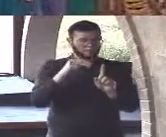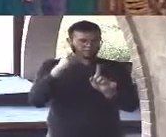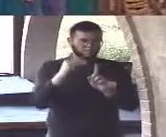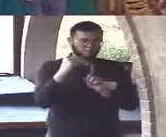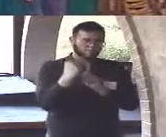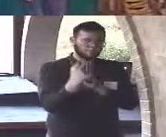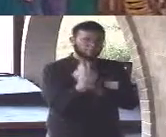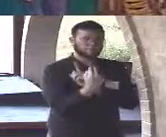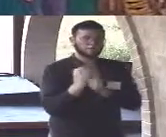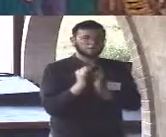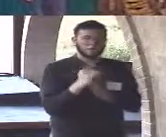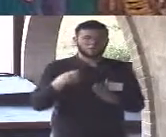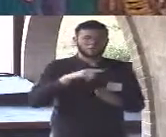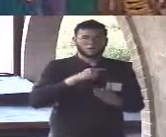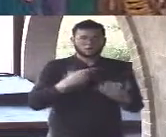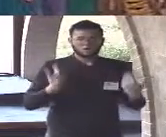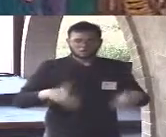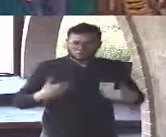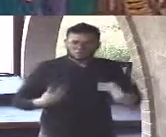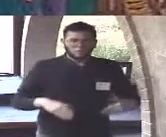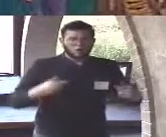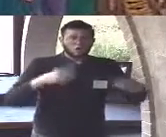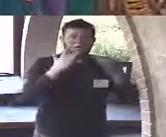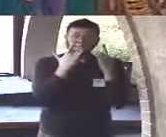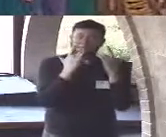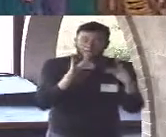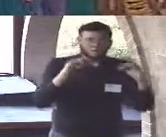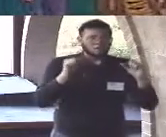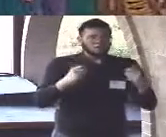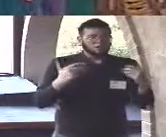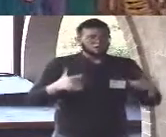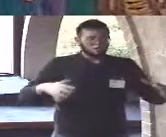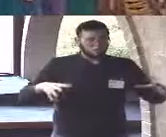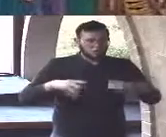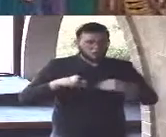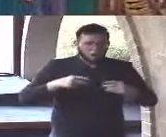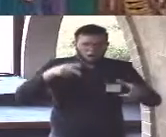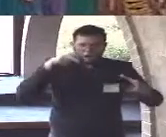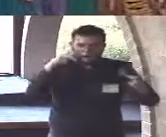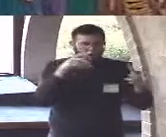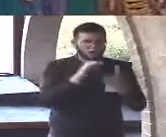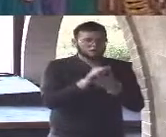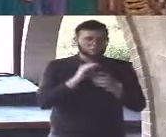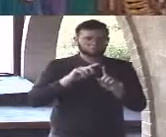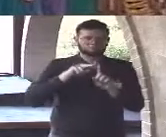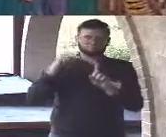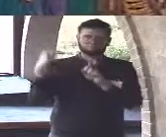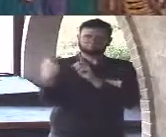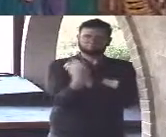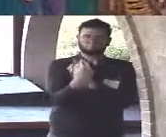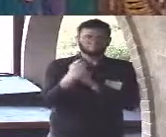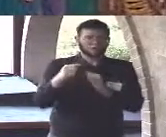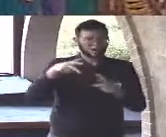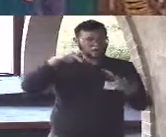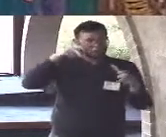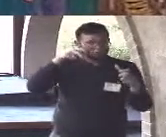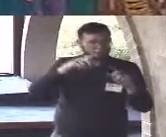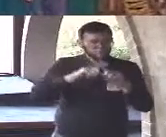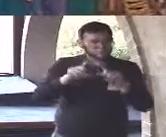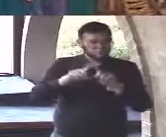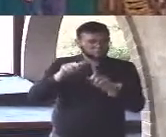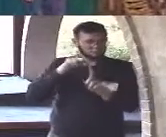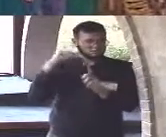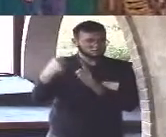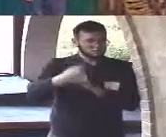create that meaning the freedom and that responsibility that ought not be a source of fear and anxiety